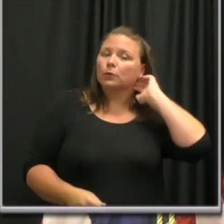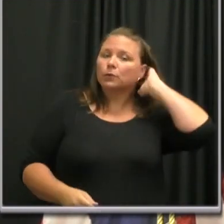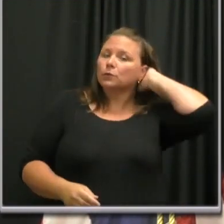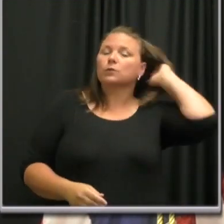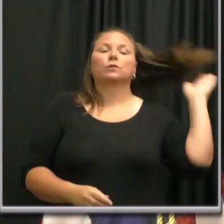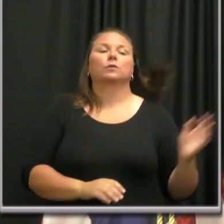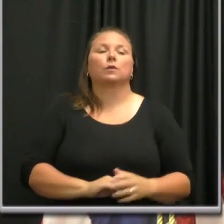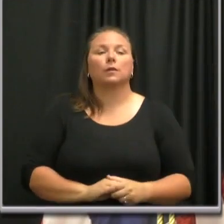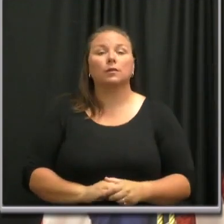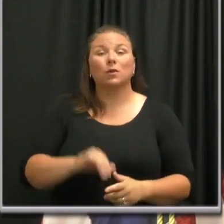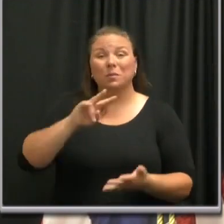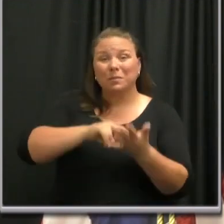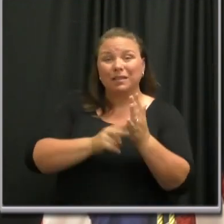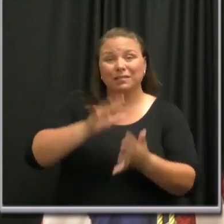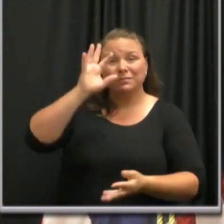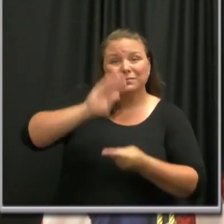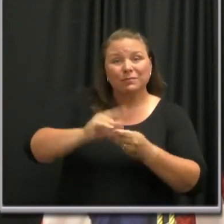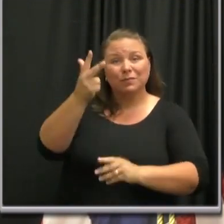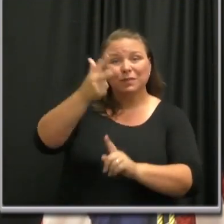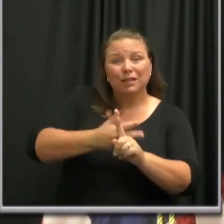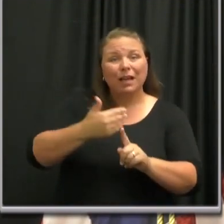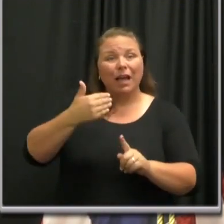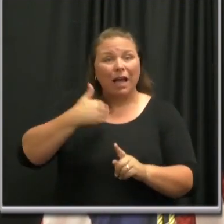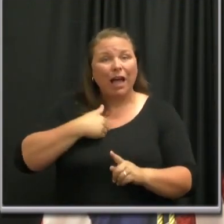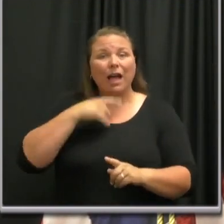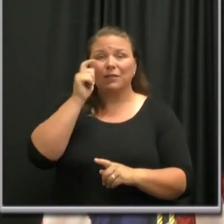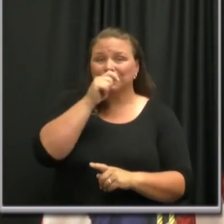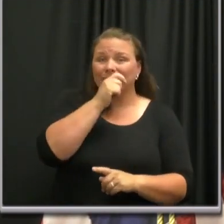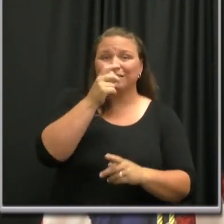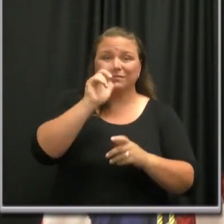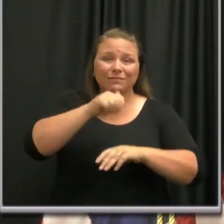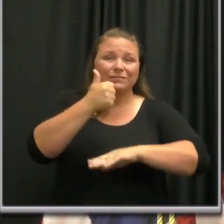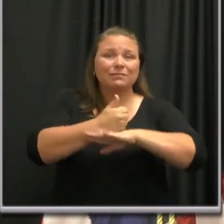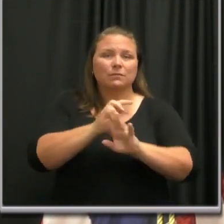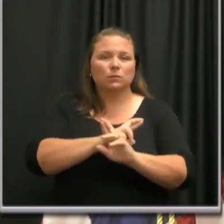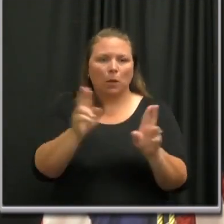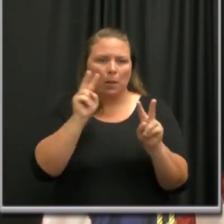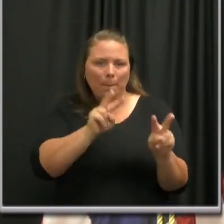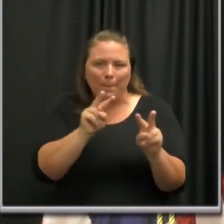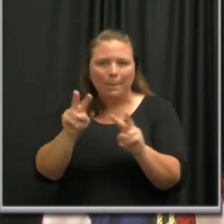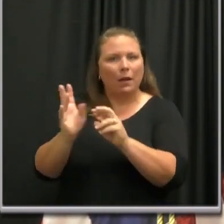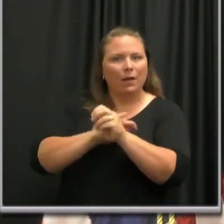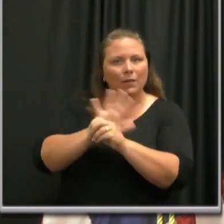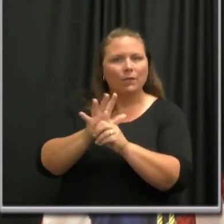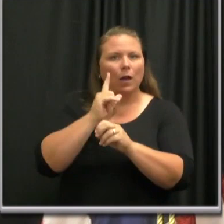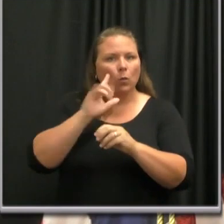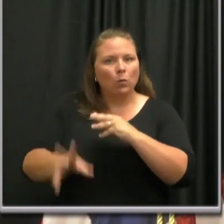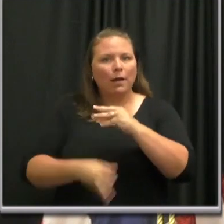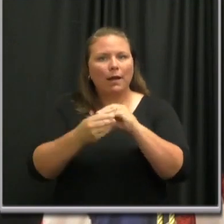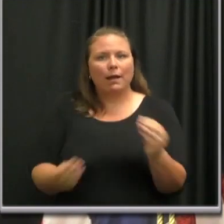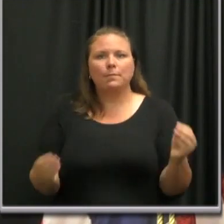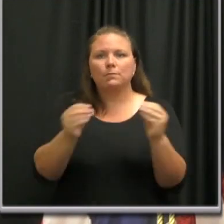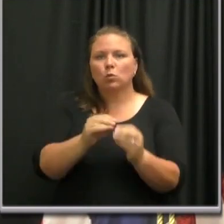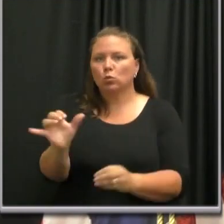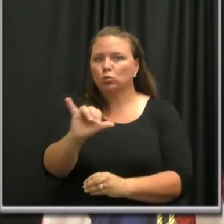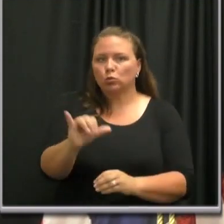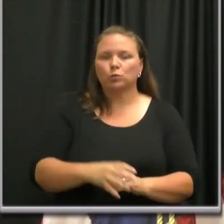that. So in three months, we have the testing capacity in place to monitor the virus, and we continue to build on this capacity.